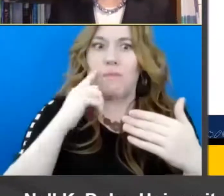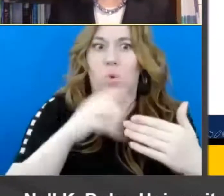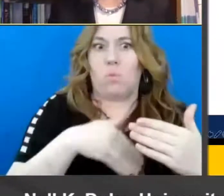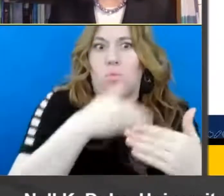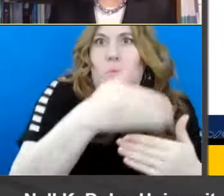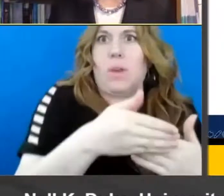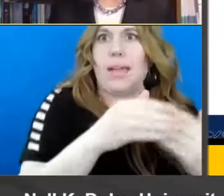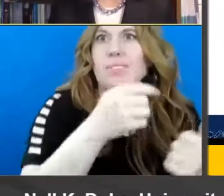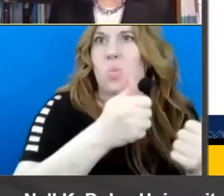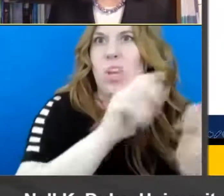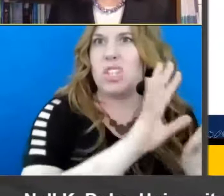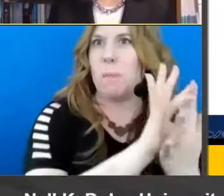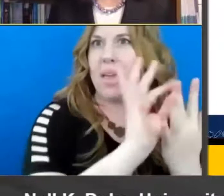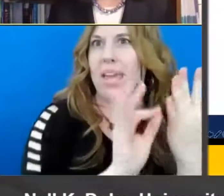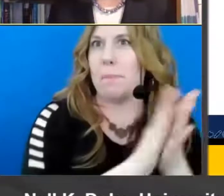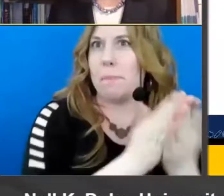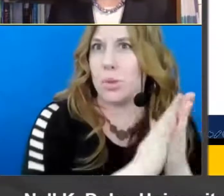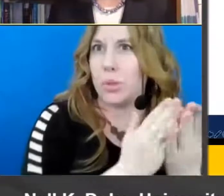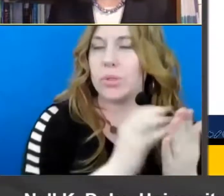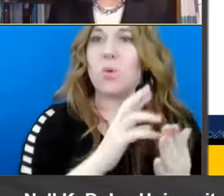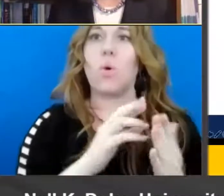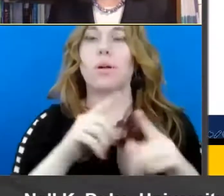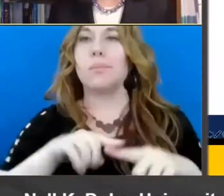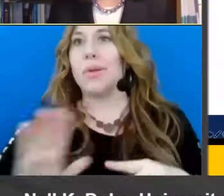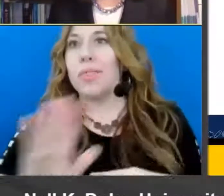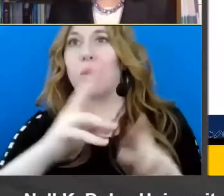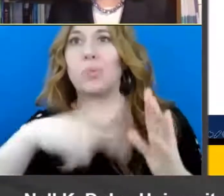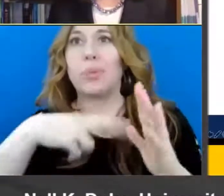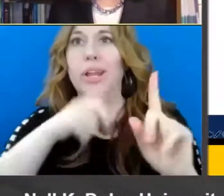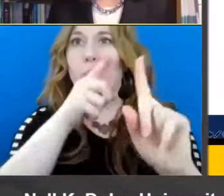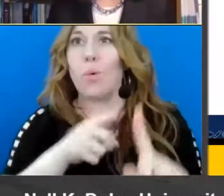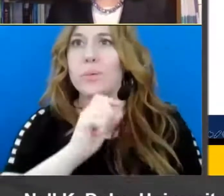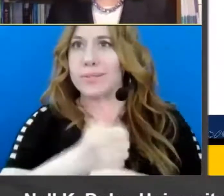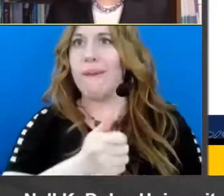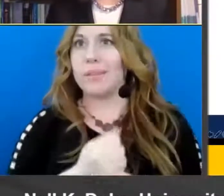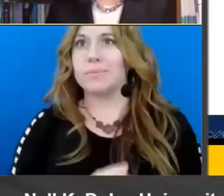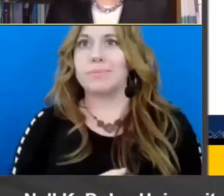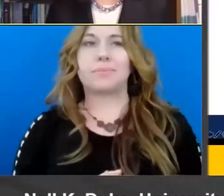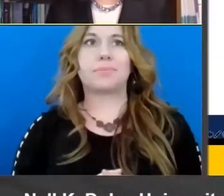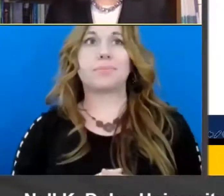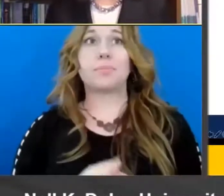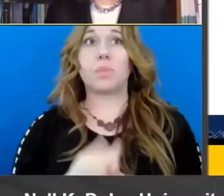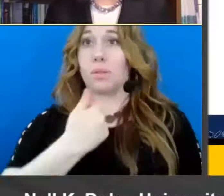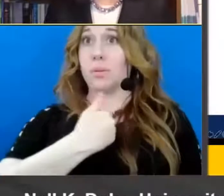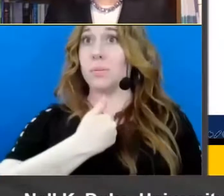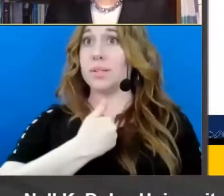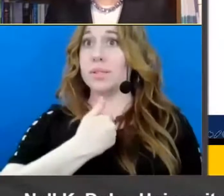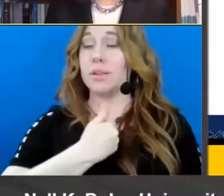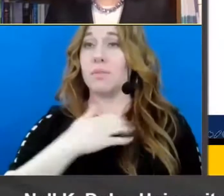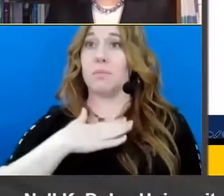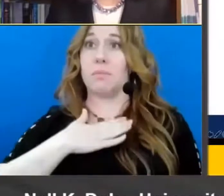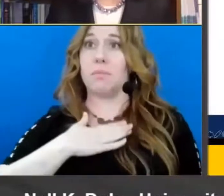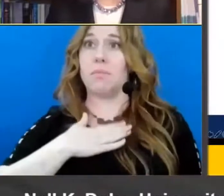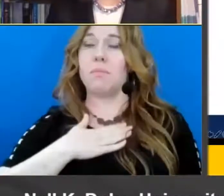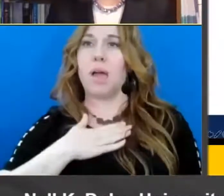or what topic of books or by the reading goals that they have set for me um my read of the